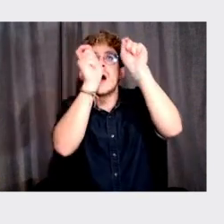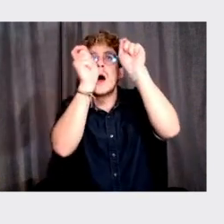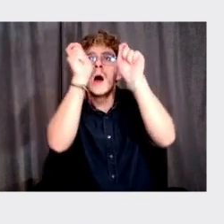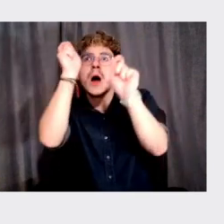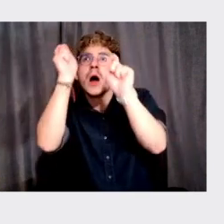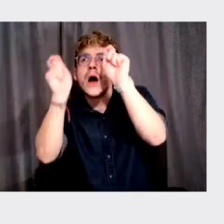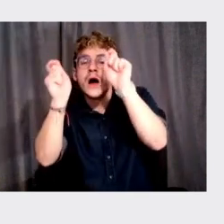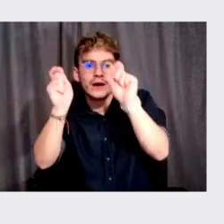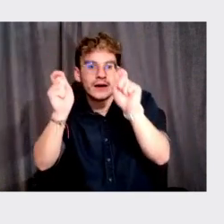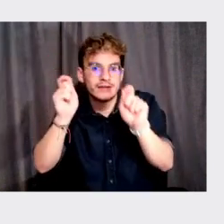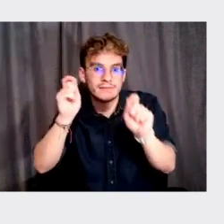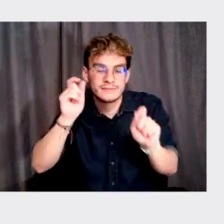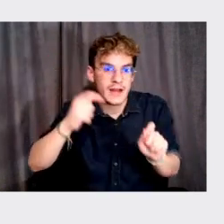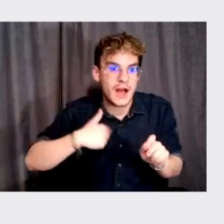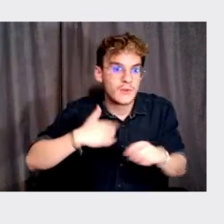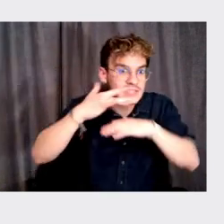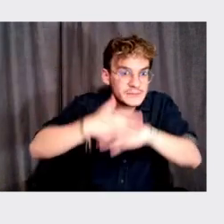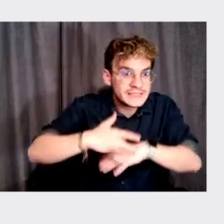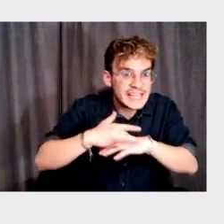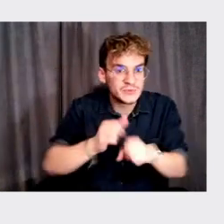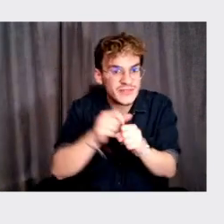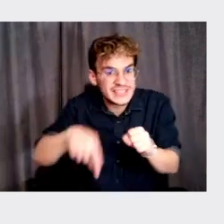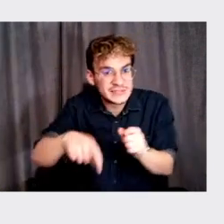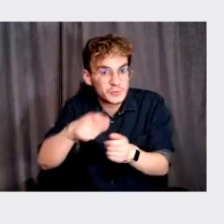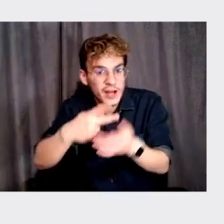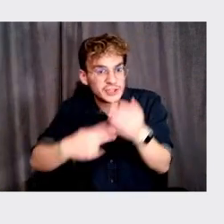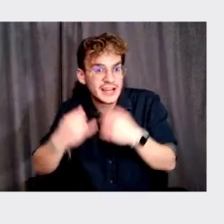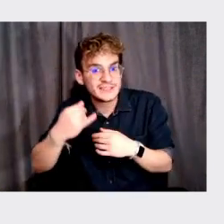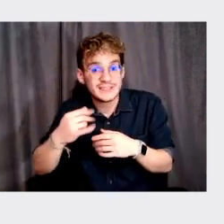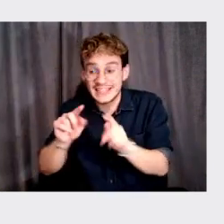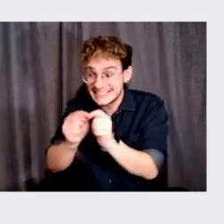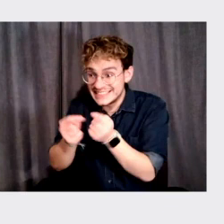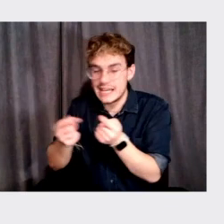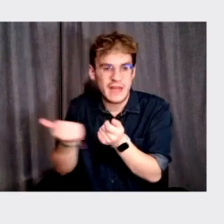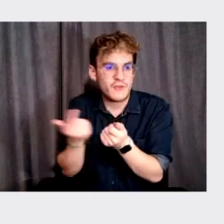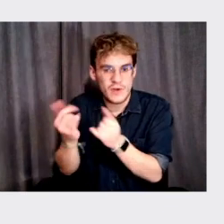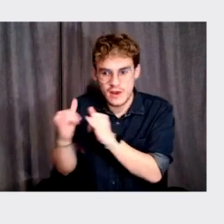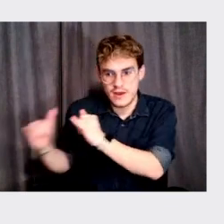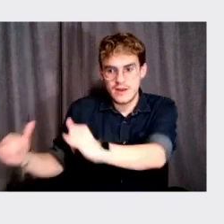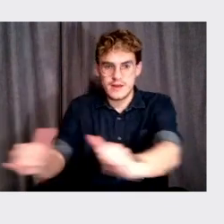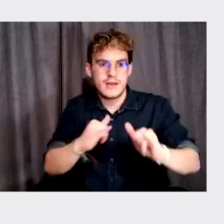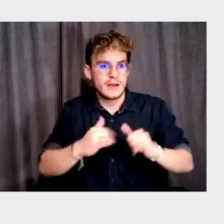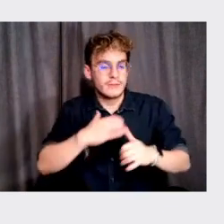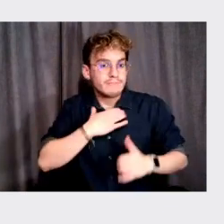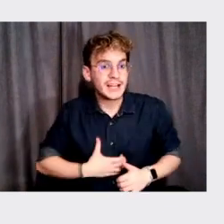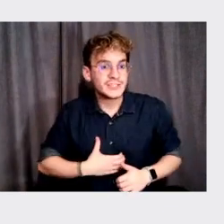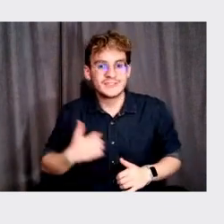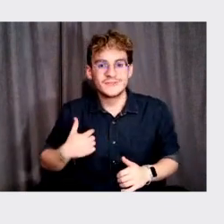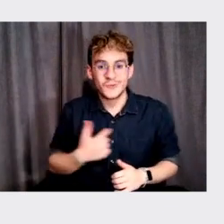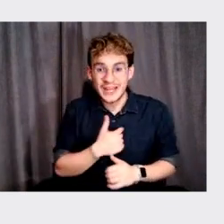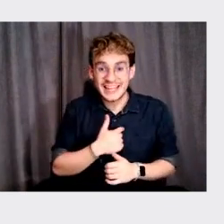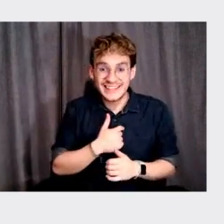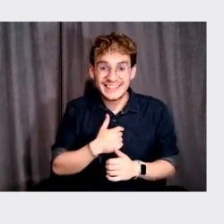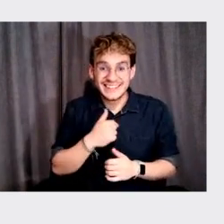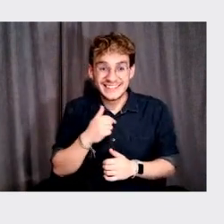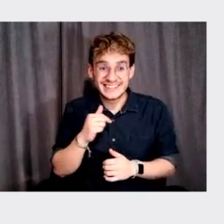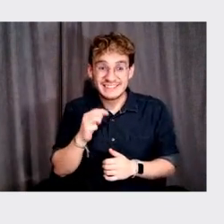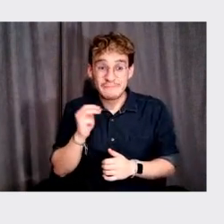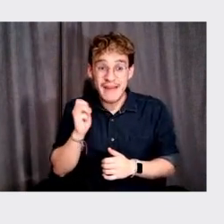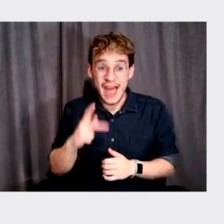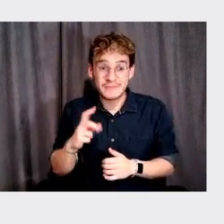That's how I felt. I was completely obsessed about it for such a long time. And the team as well, everybody was so passionate about it that we actually mapped all the things.